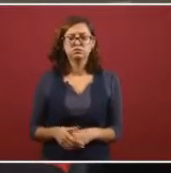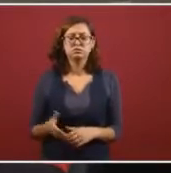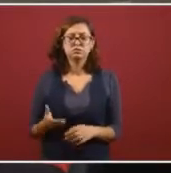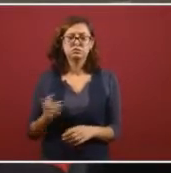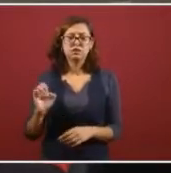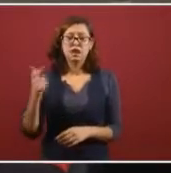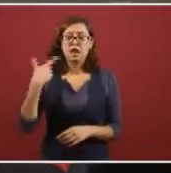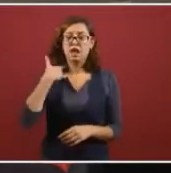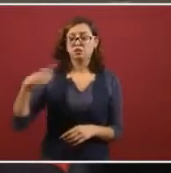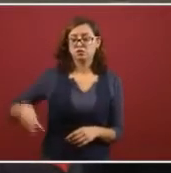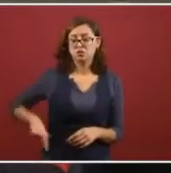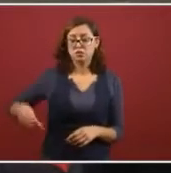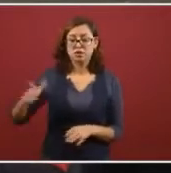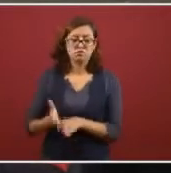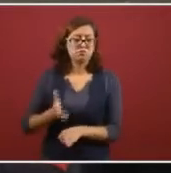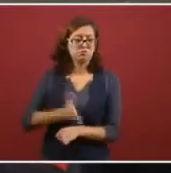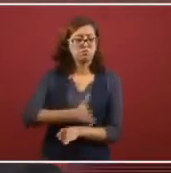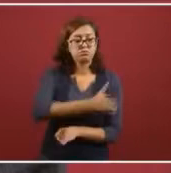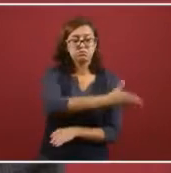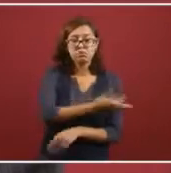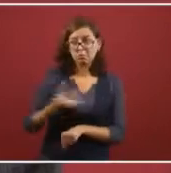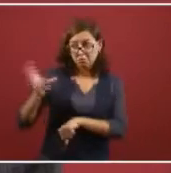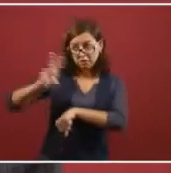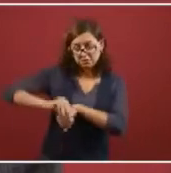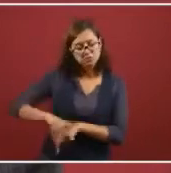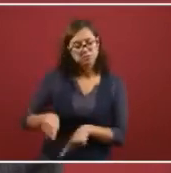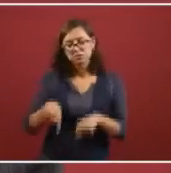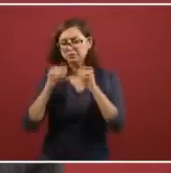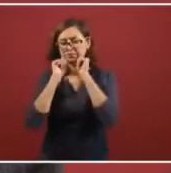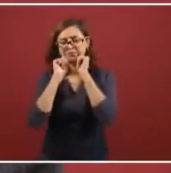In the previous administrations and governments.